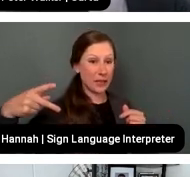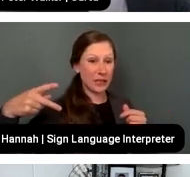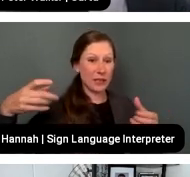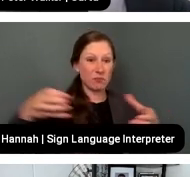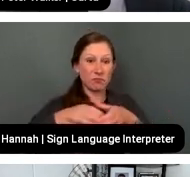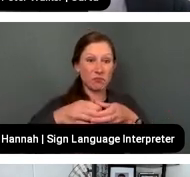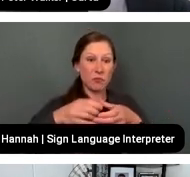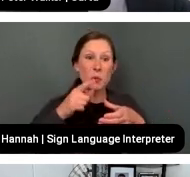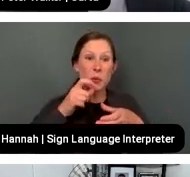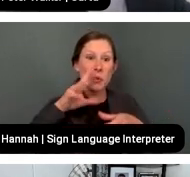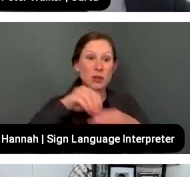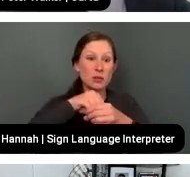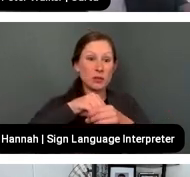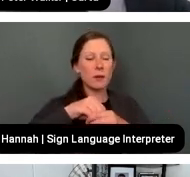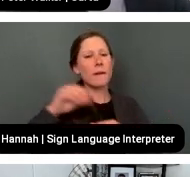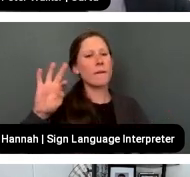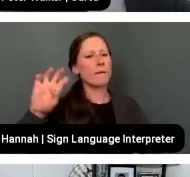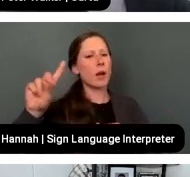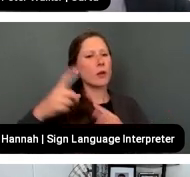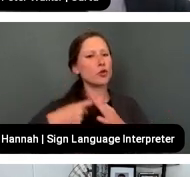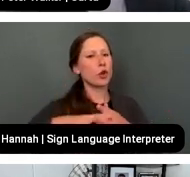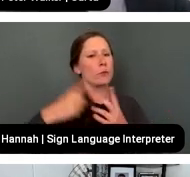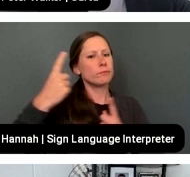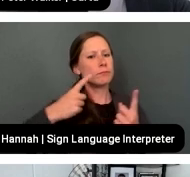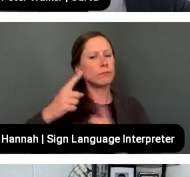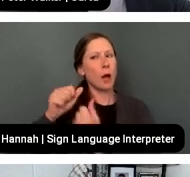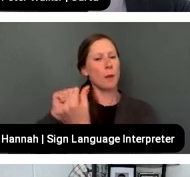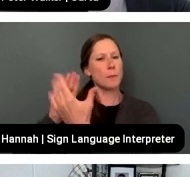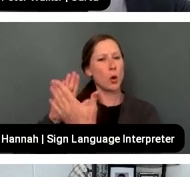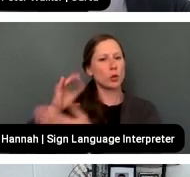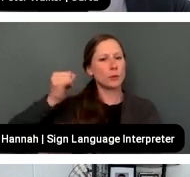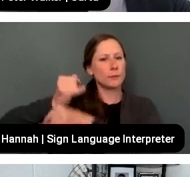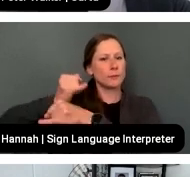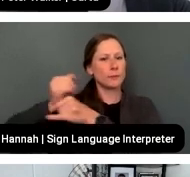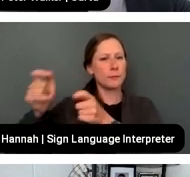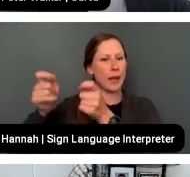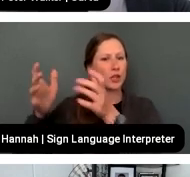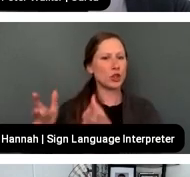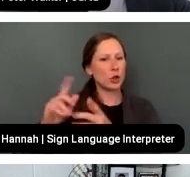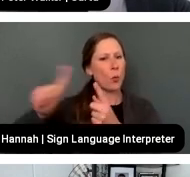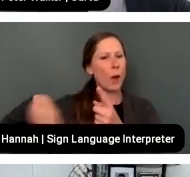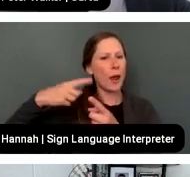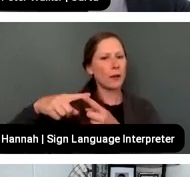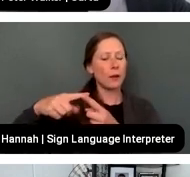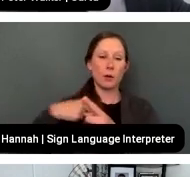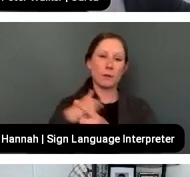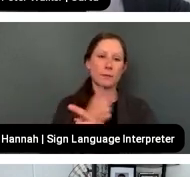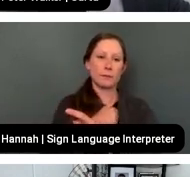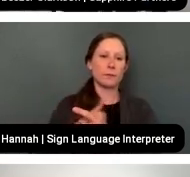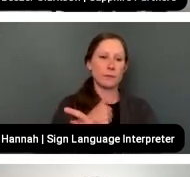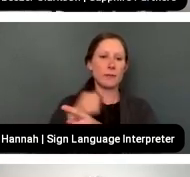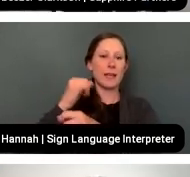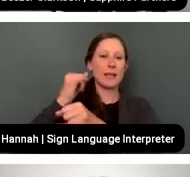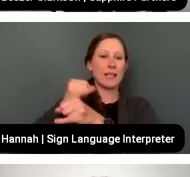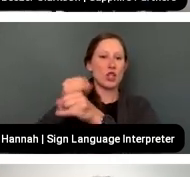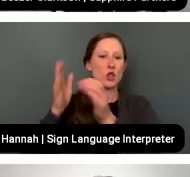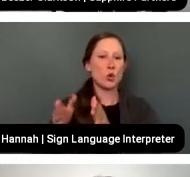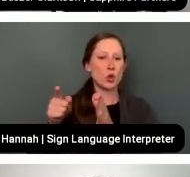Like when should funds start thinking about approaching institutional managers or institutional LPs? It's a,